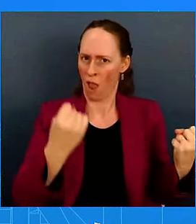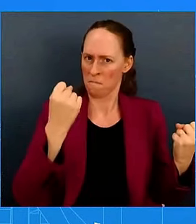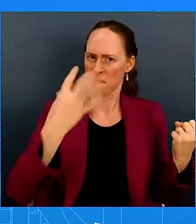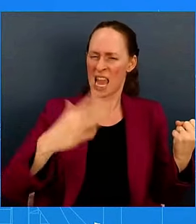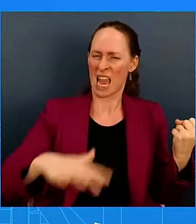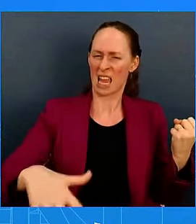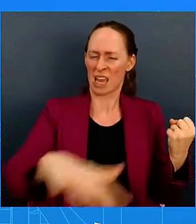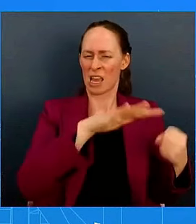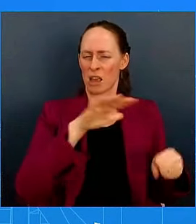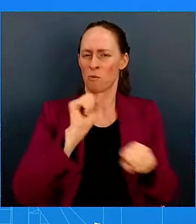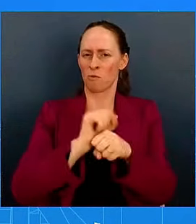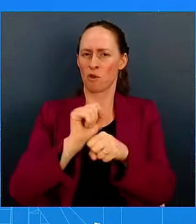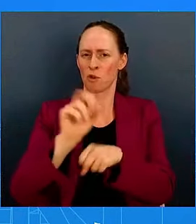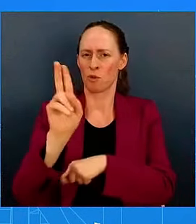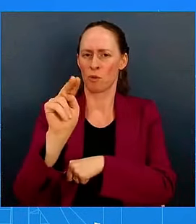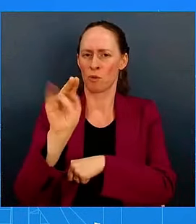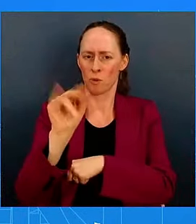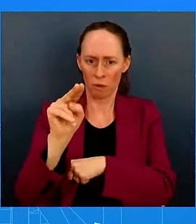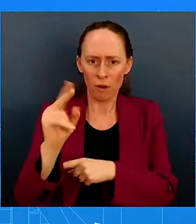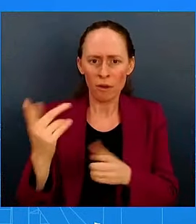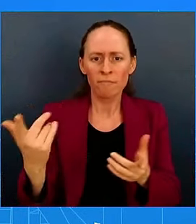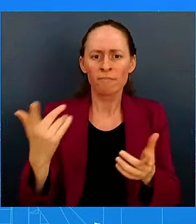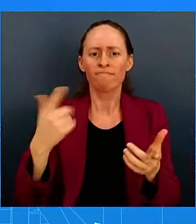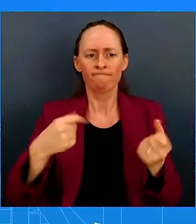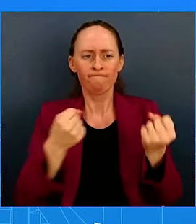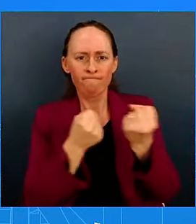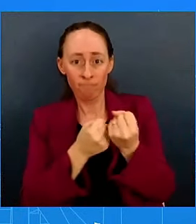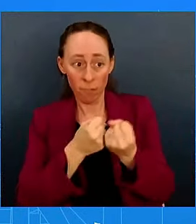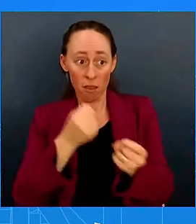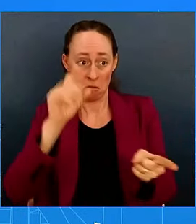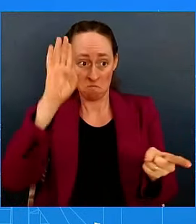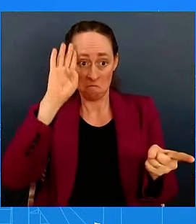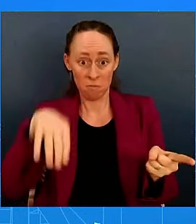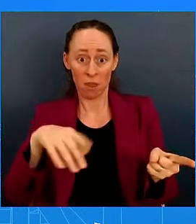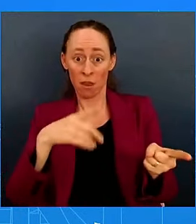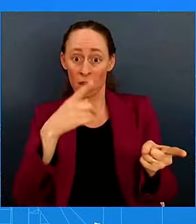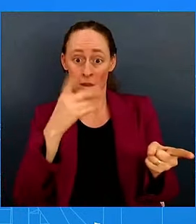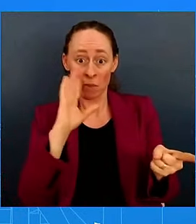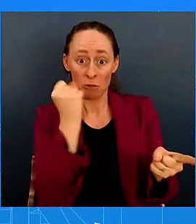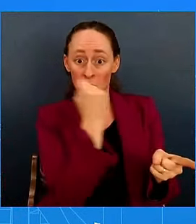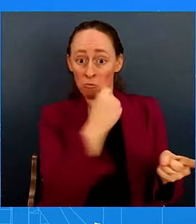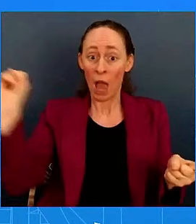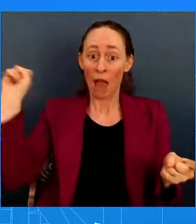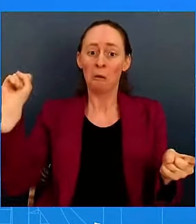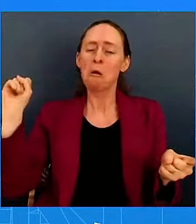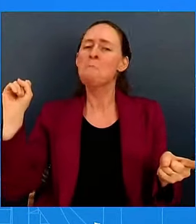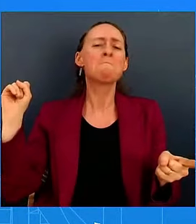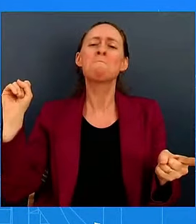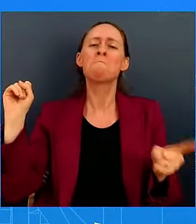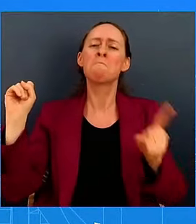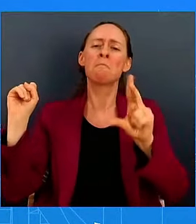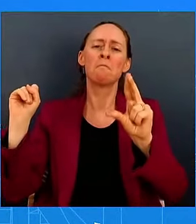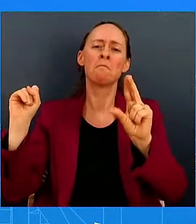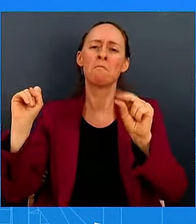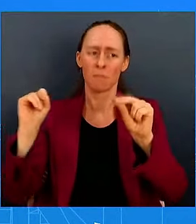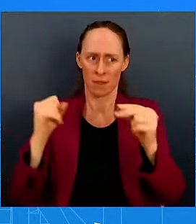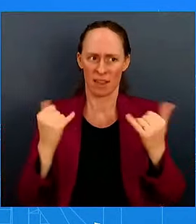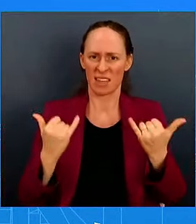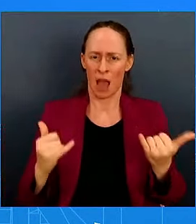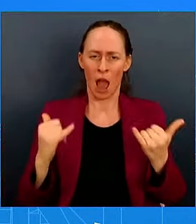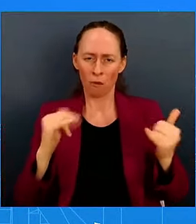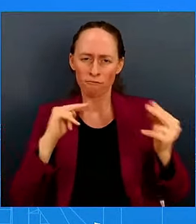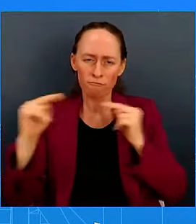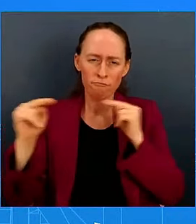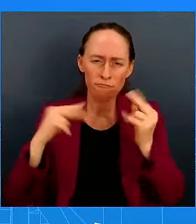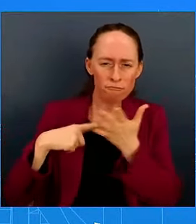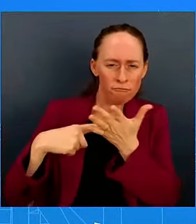question, does not mean that union will strike. It often precedes continued negotiation between employers and unions. But I will say